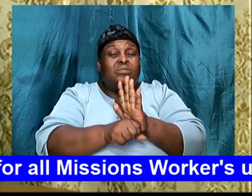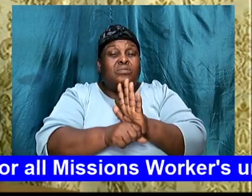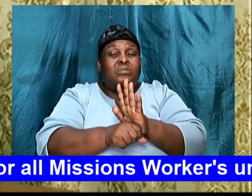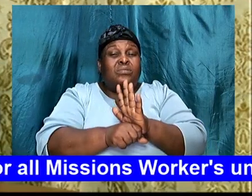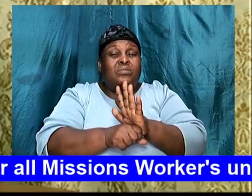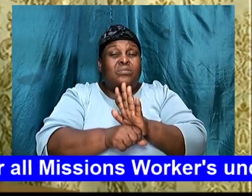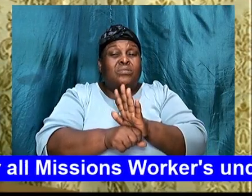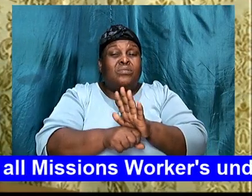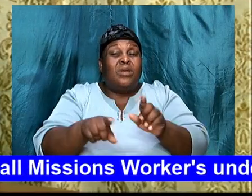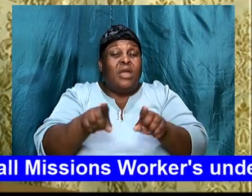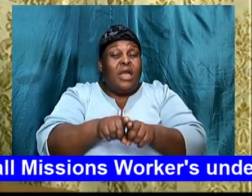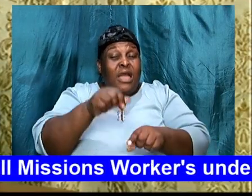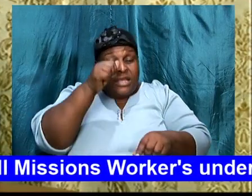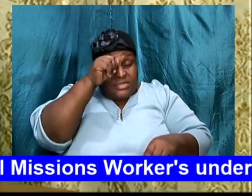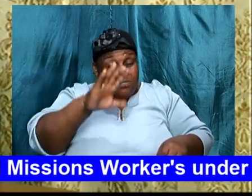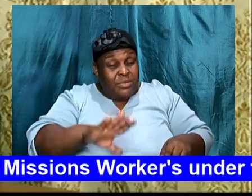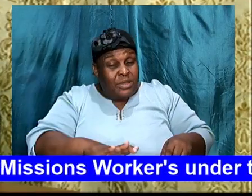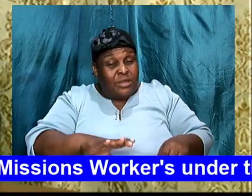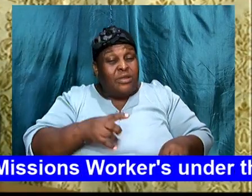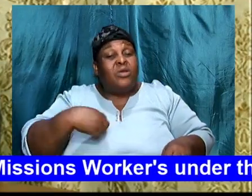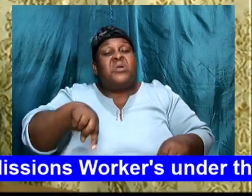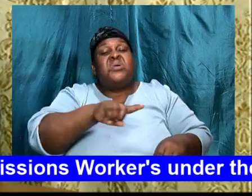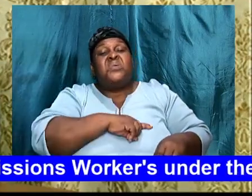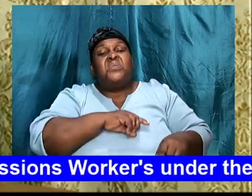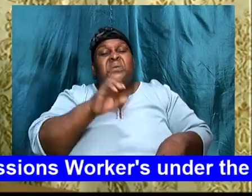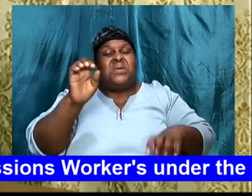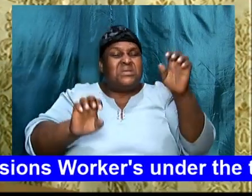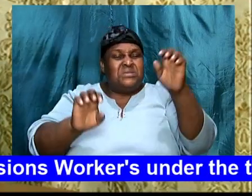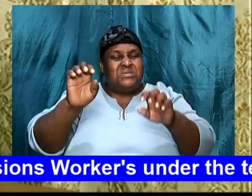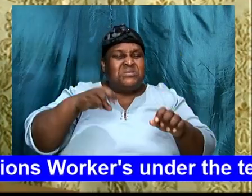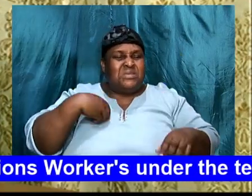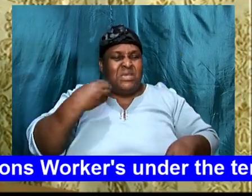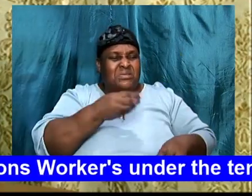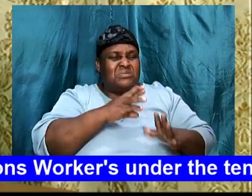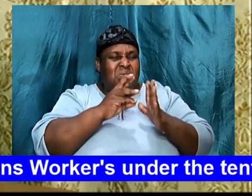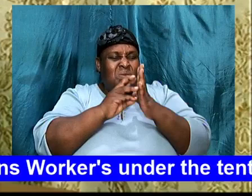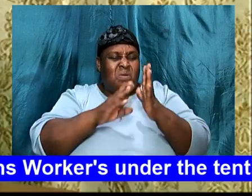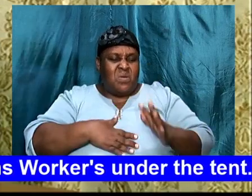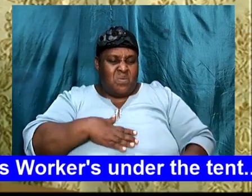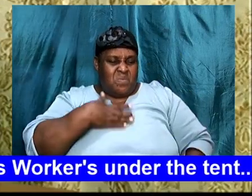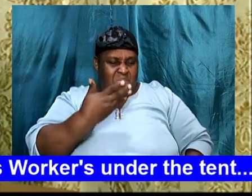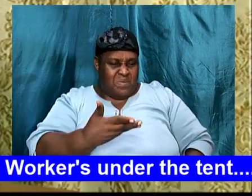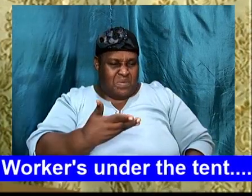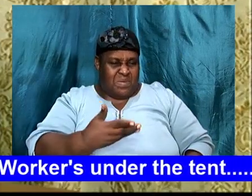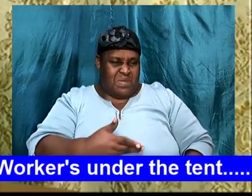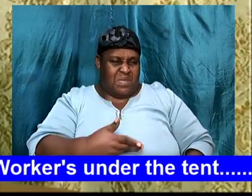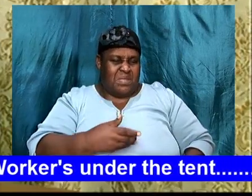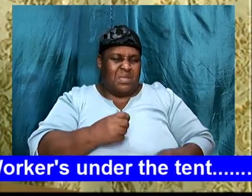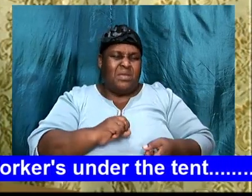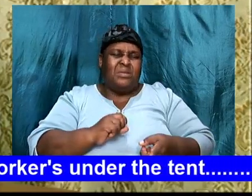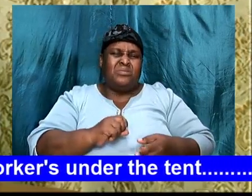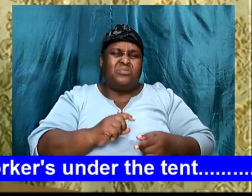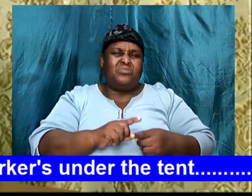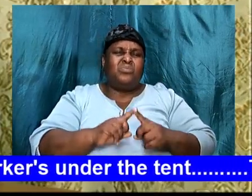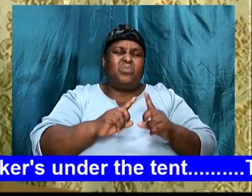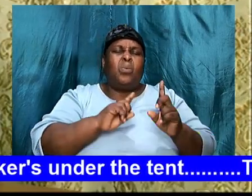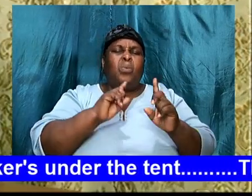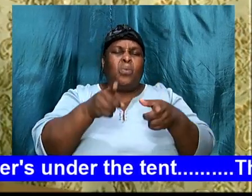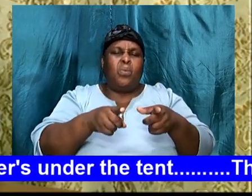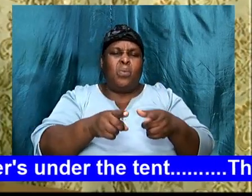as men, we exercise, our will, that it tends to go, away from, what God,